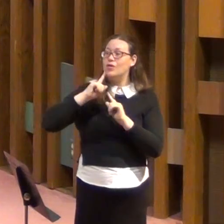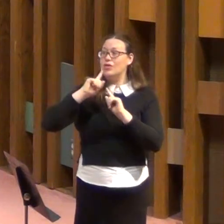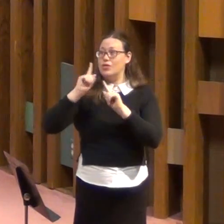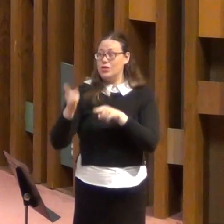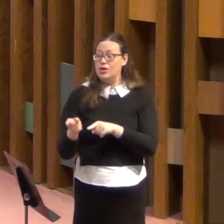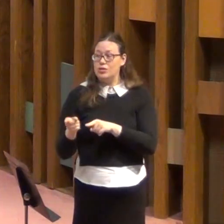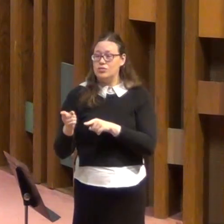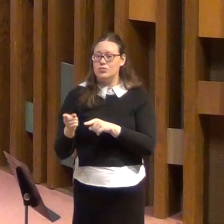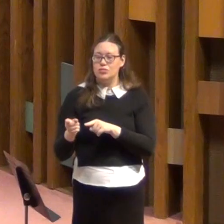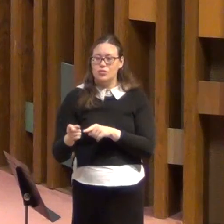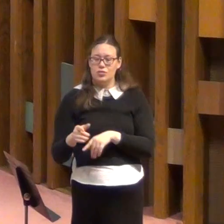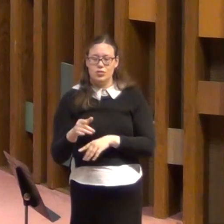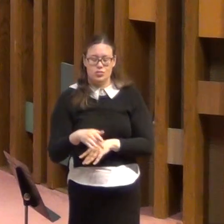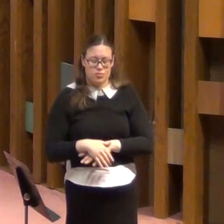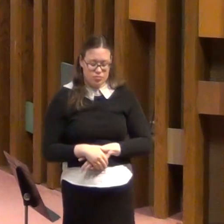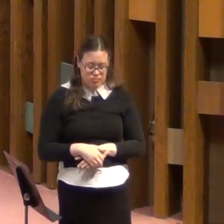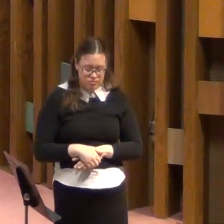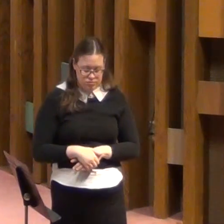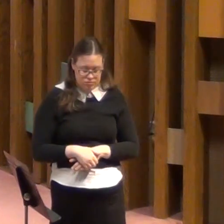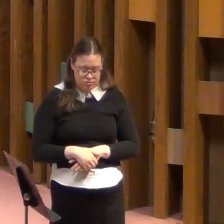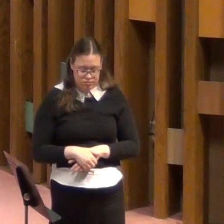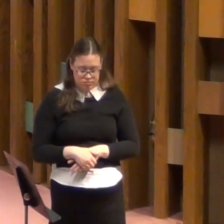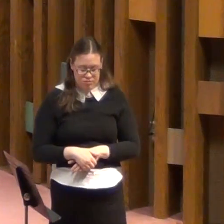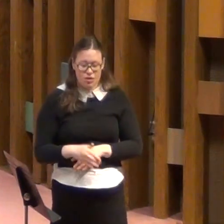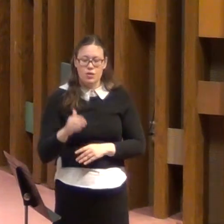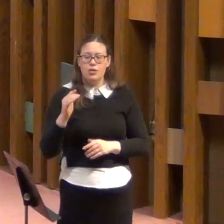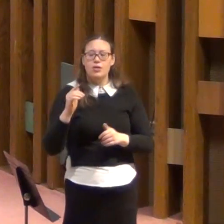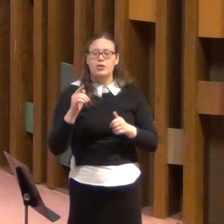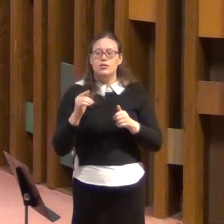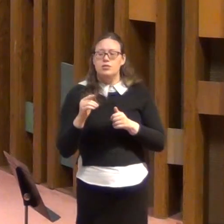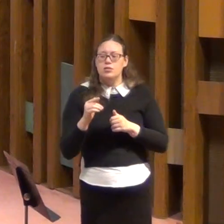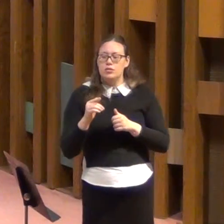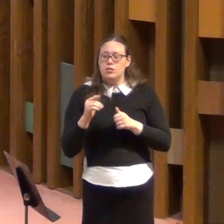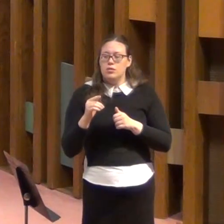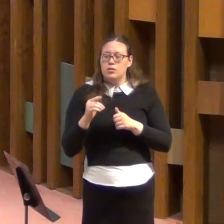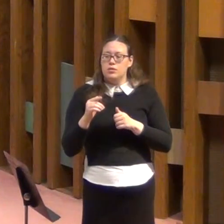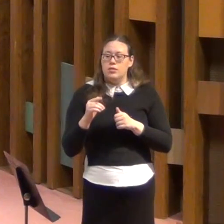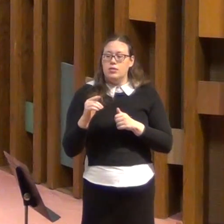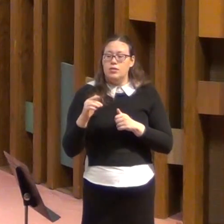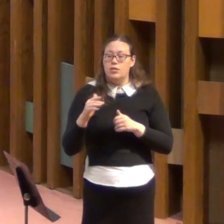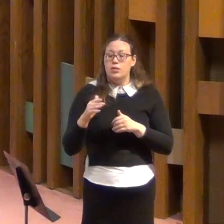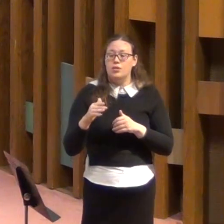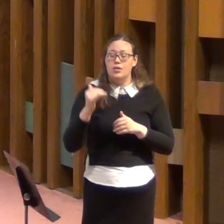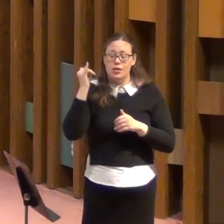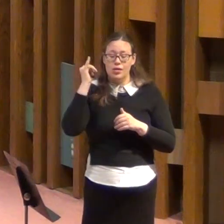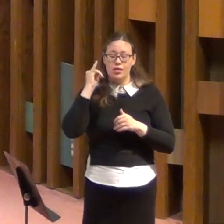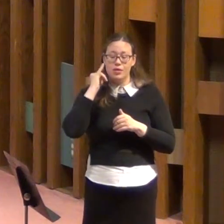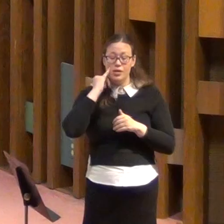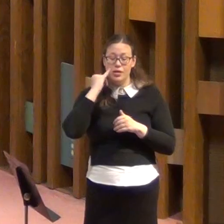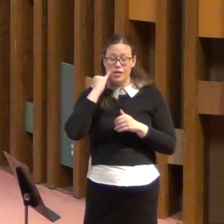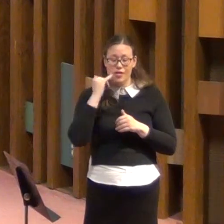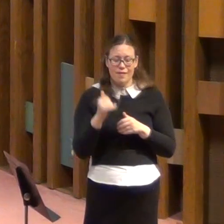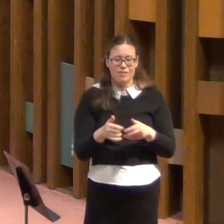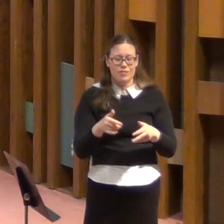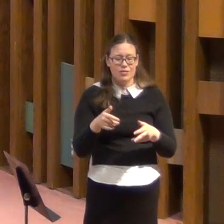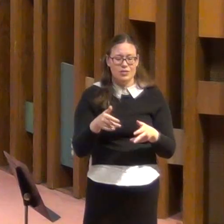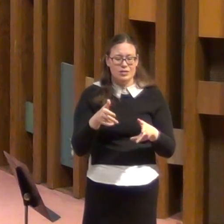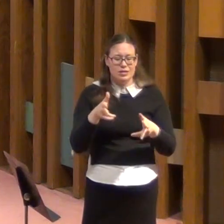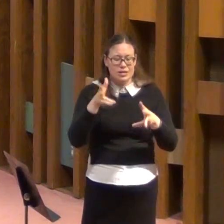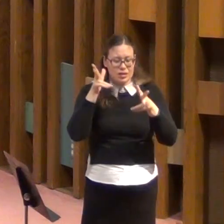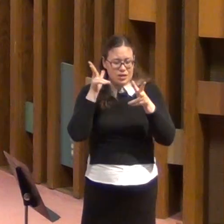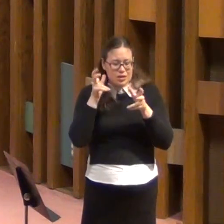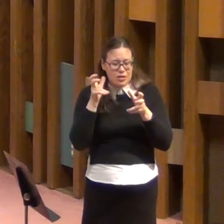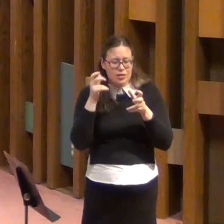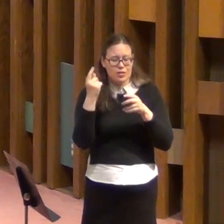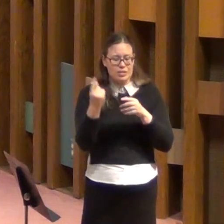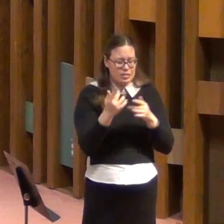men. So our first thought always when we hear a brother or sister in need, when we hear about someone who's